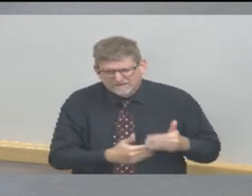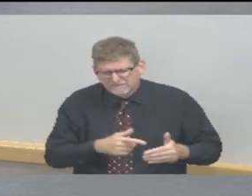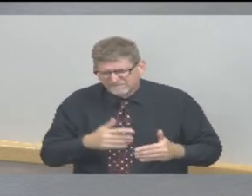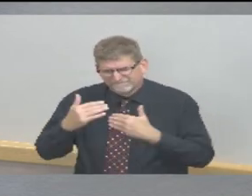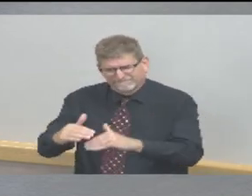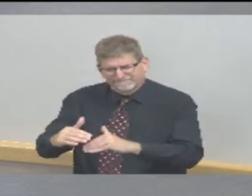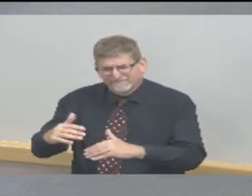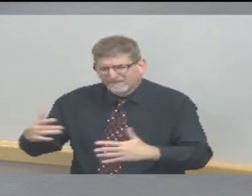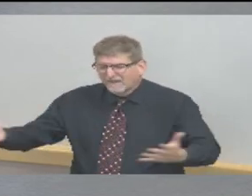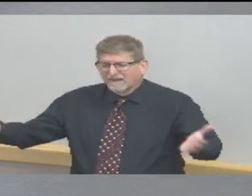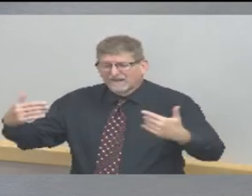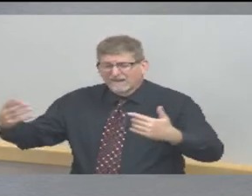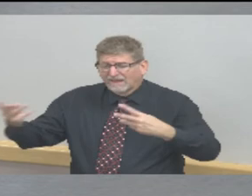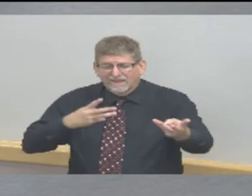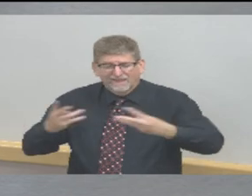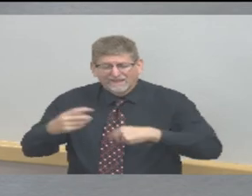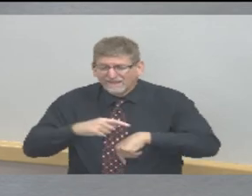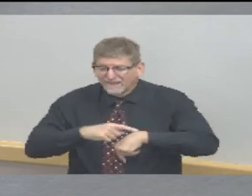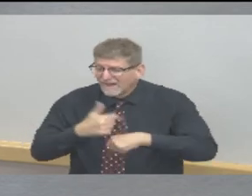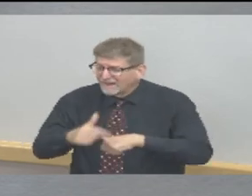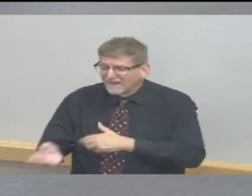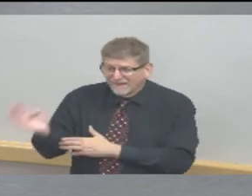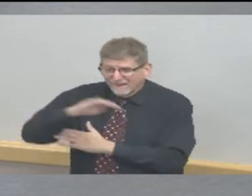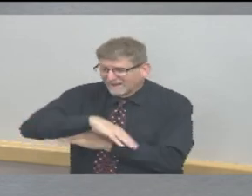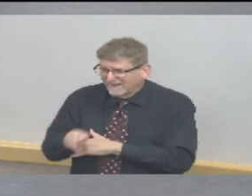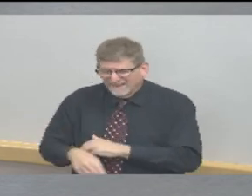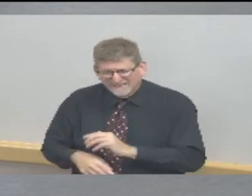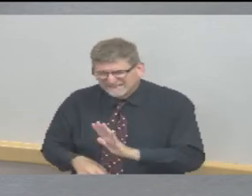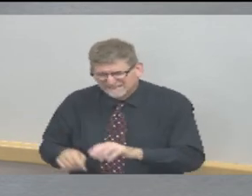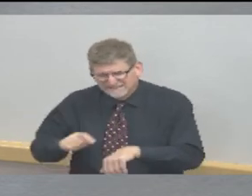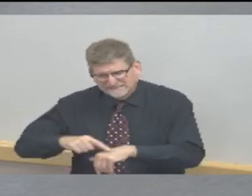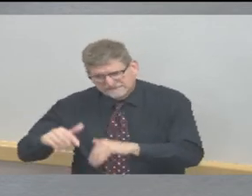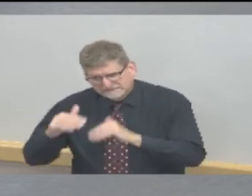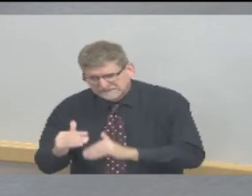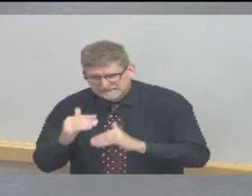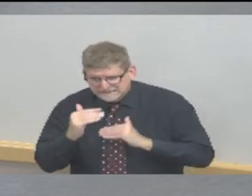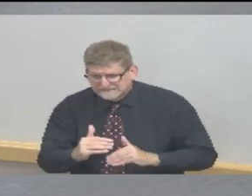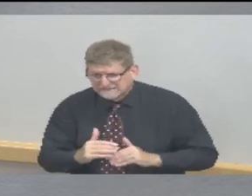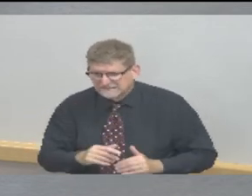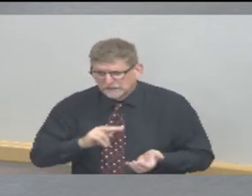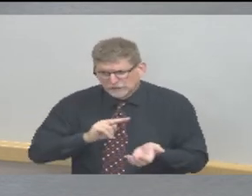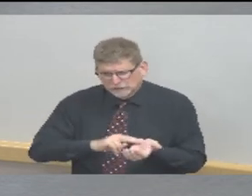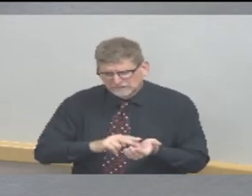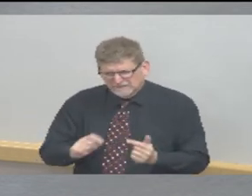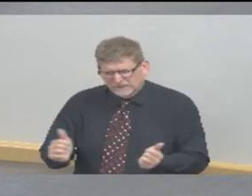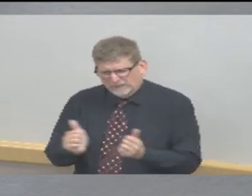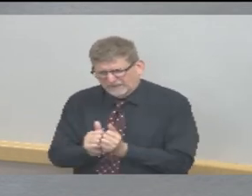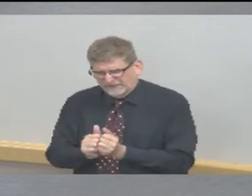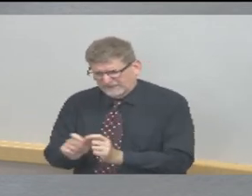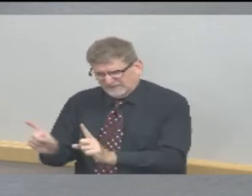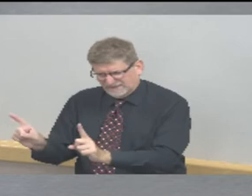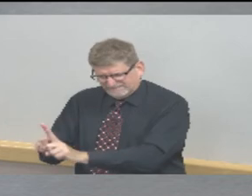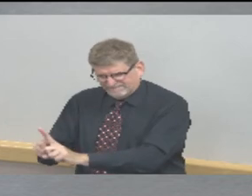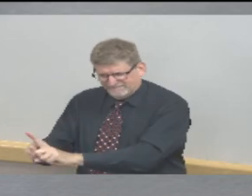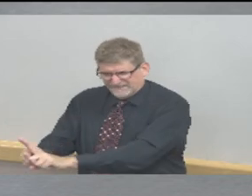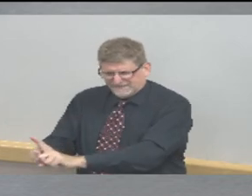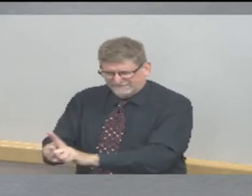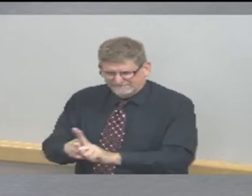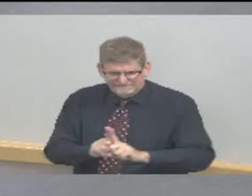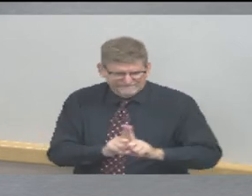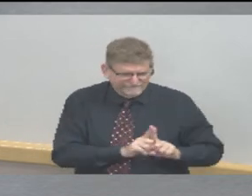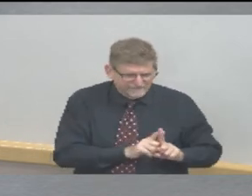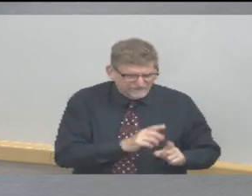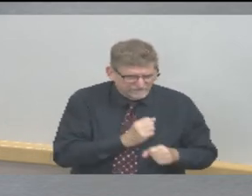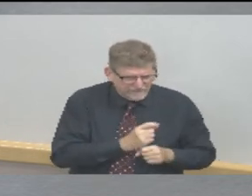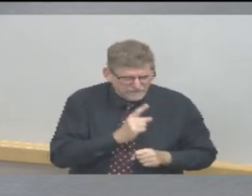-limited chaperoned visit. We help people don and doff their PPE and